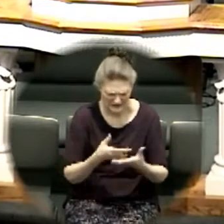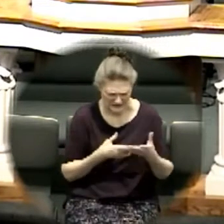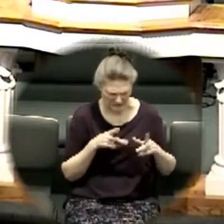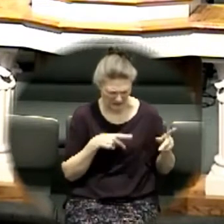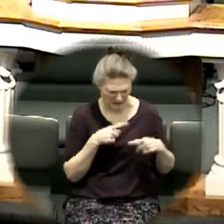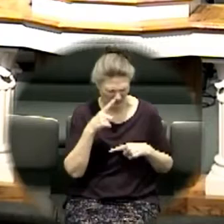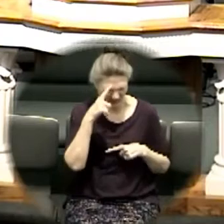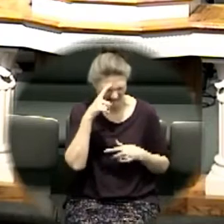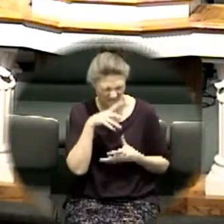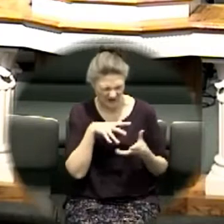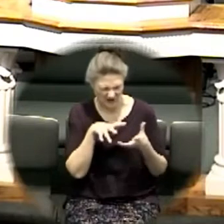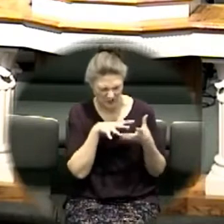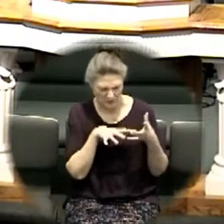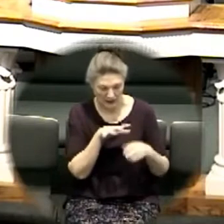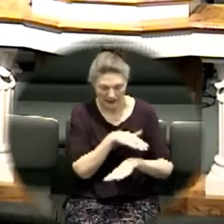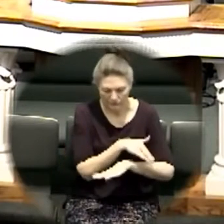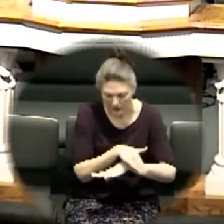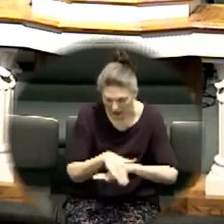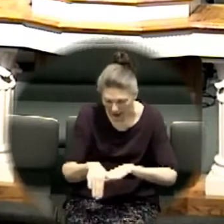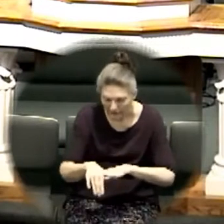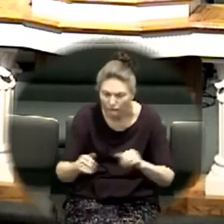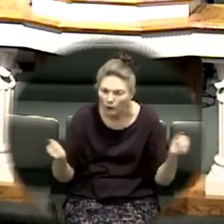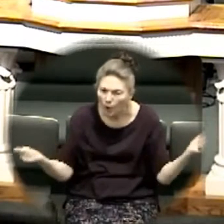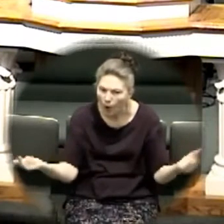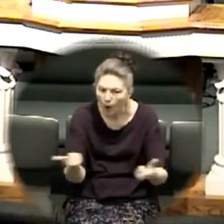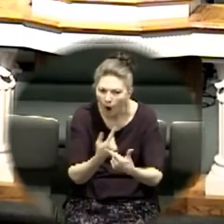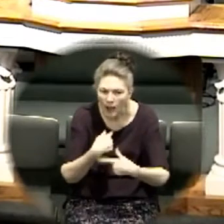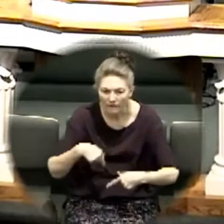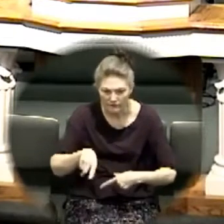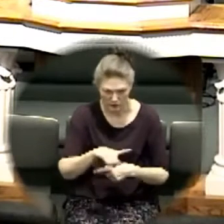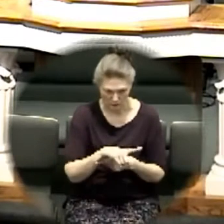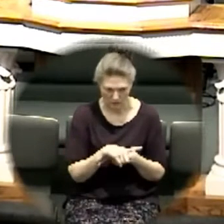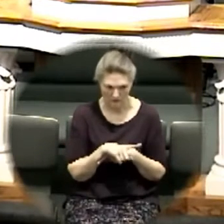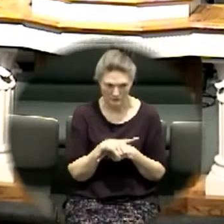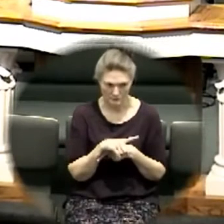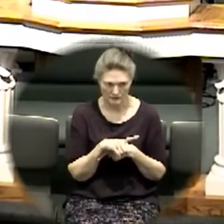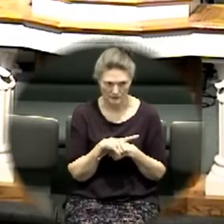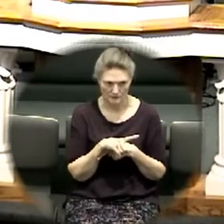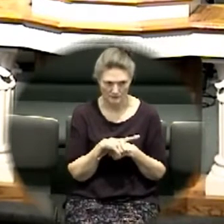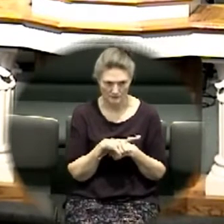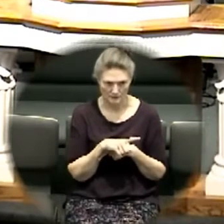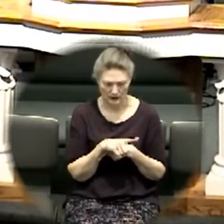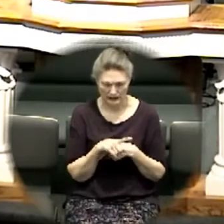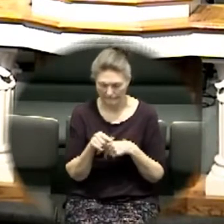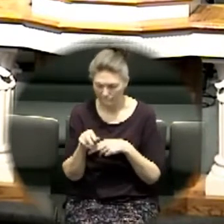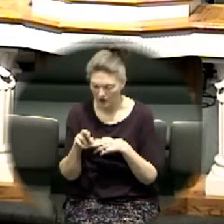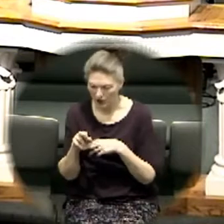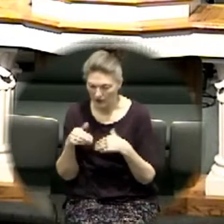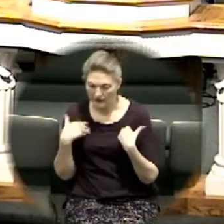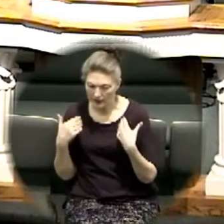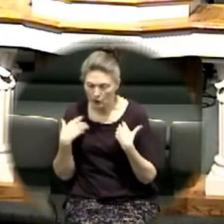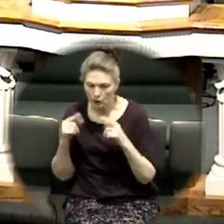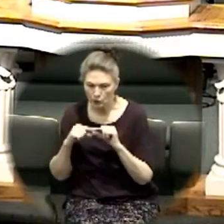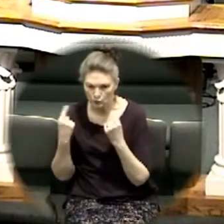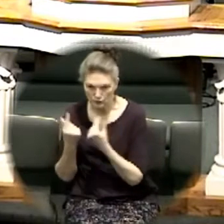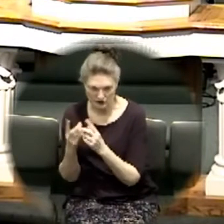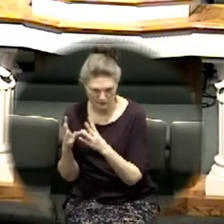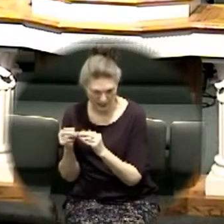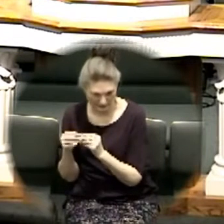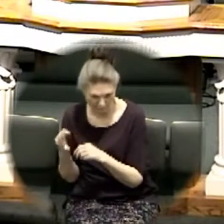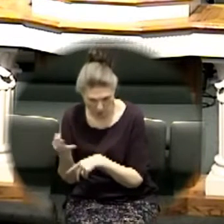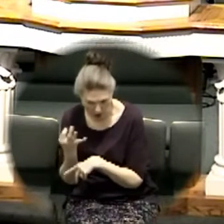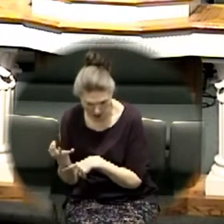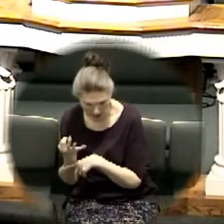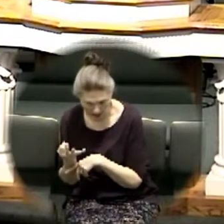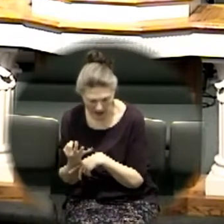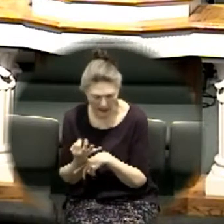but the nightly devotions are for everybody uh obviously if re is meeting on friday or if uh hyphen